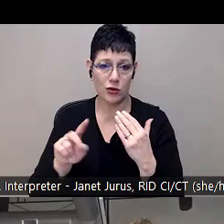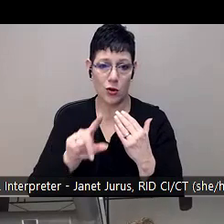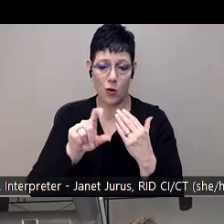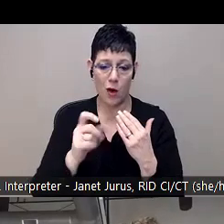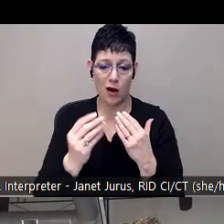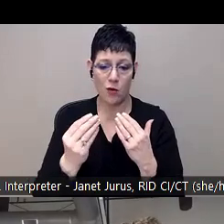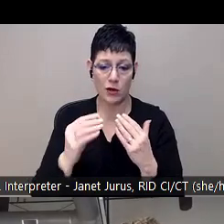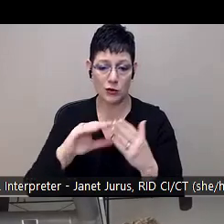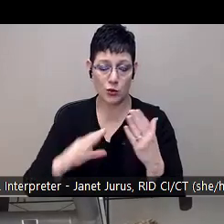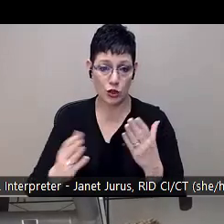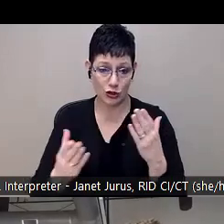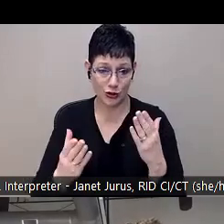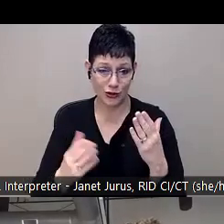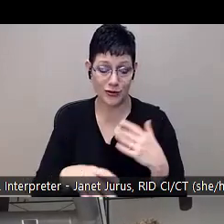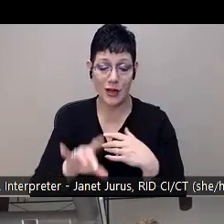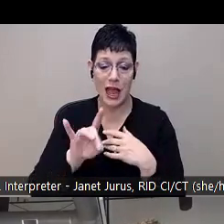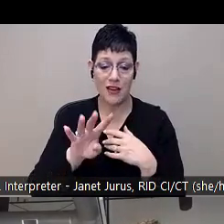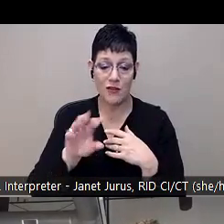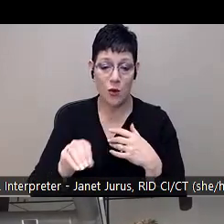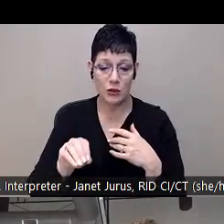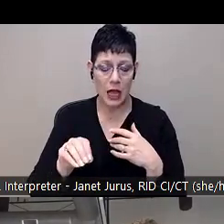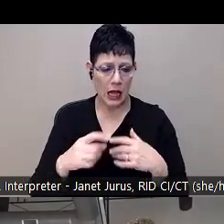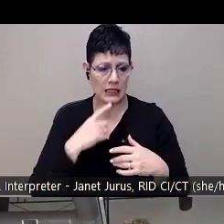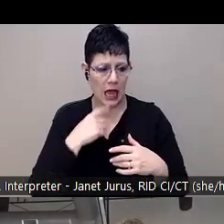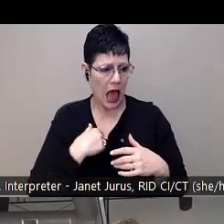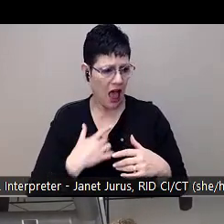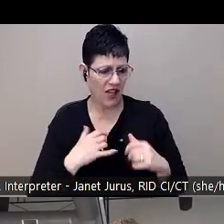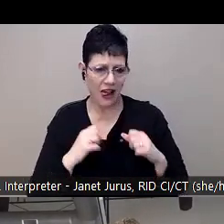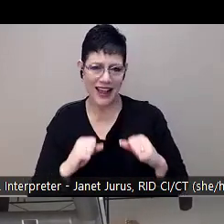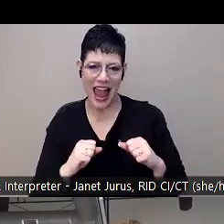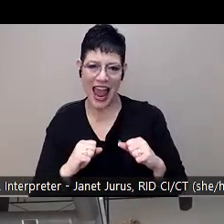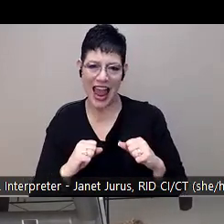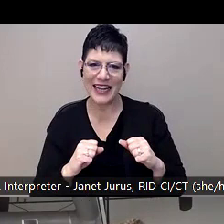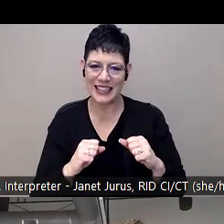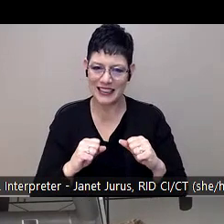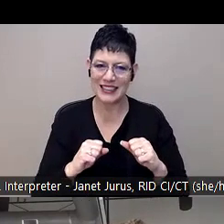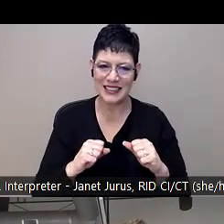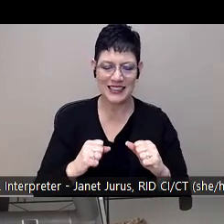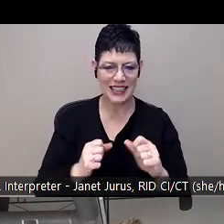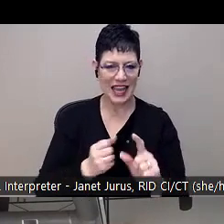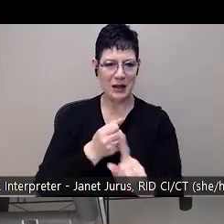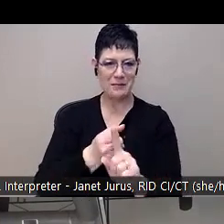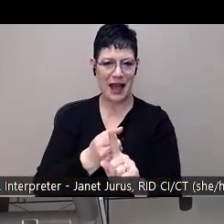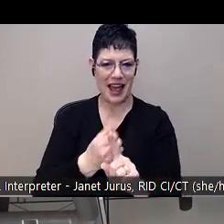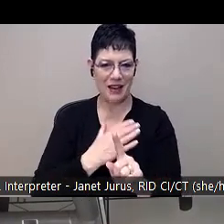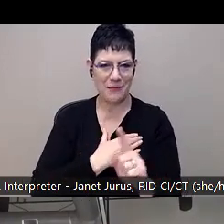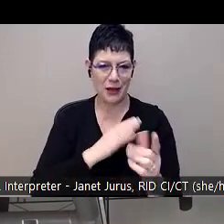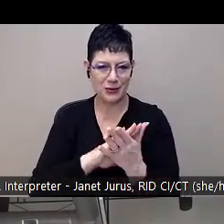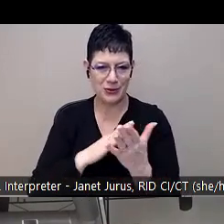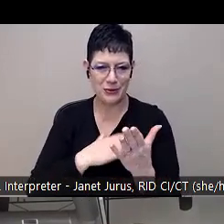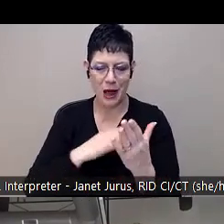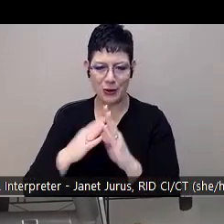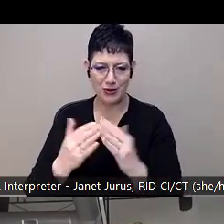% of the students reported. I feel like I can make a difference in my school and community. That was an awesome stat for me to, um,